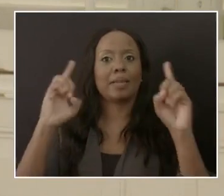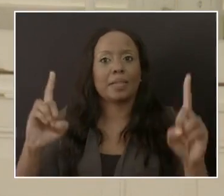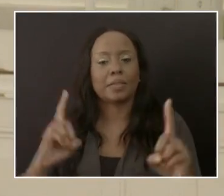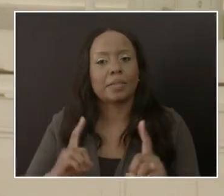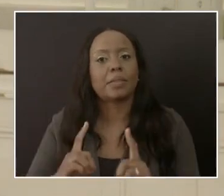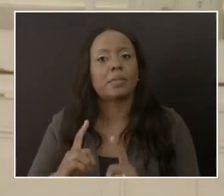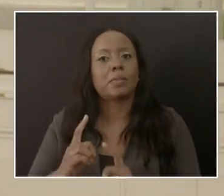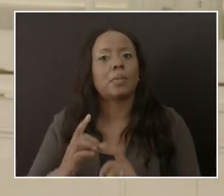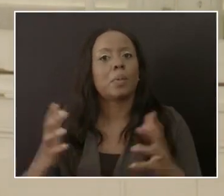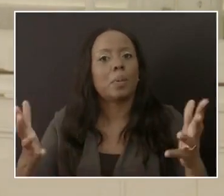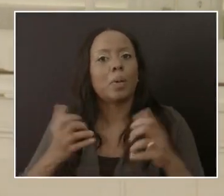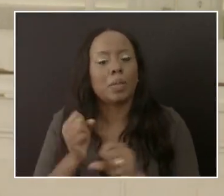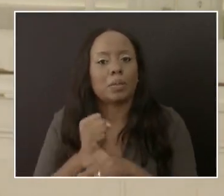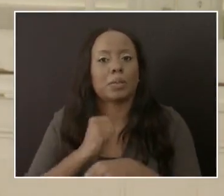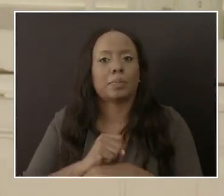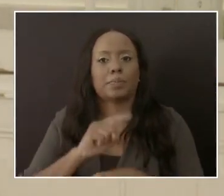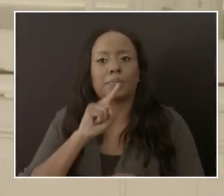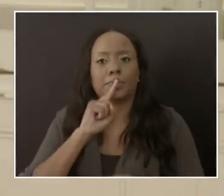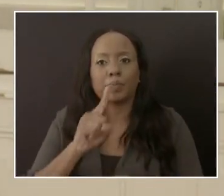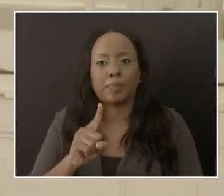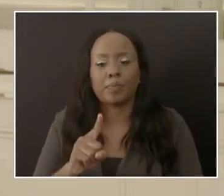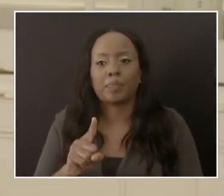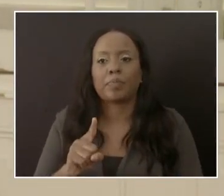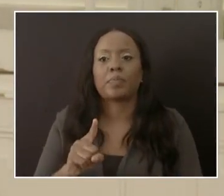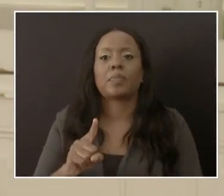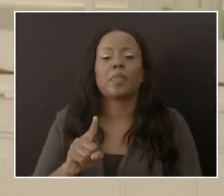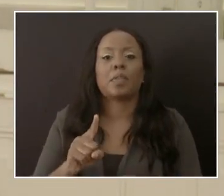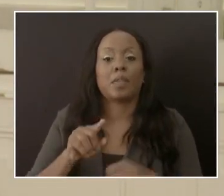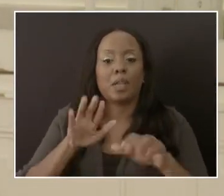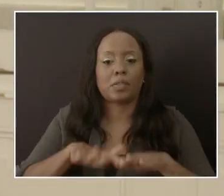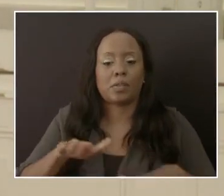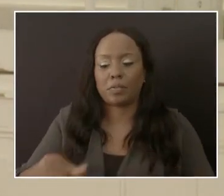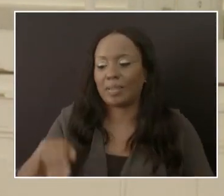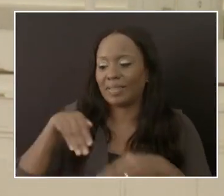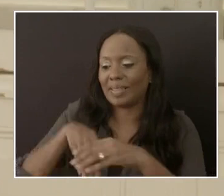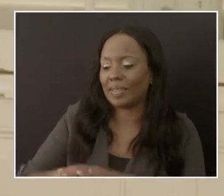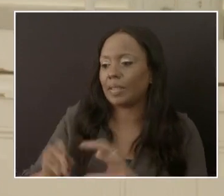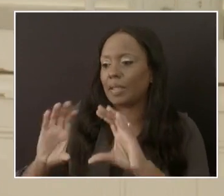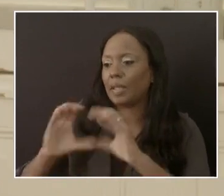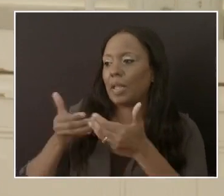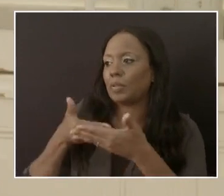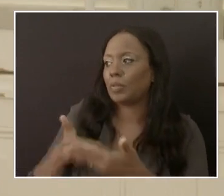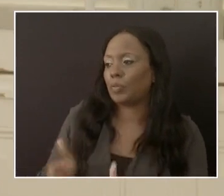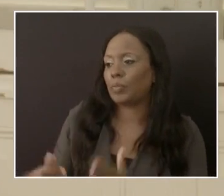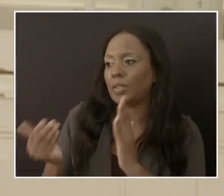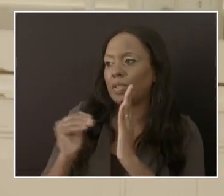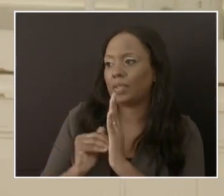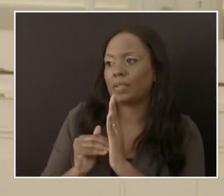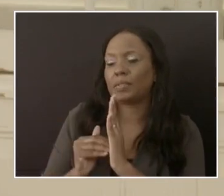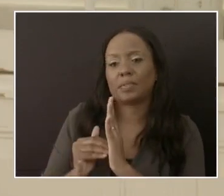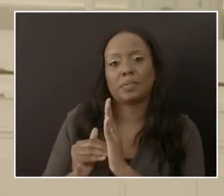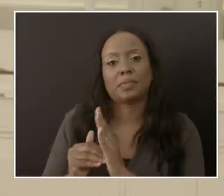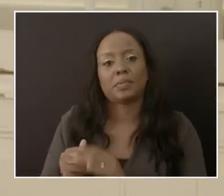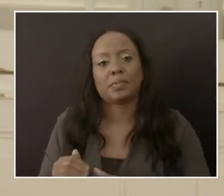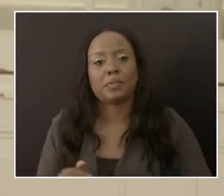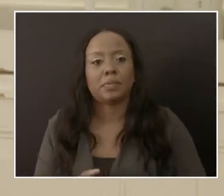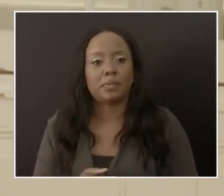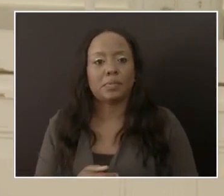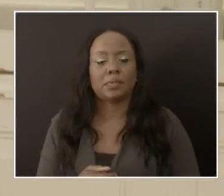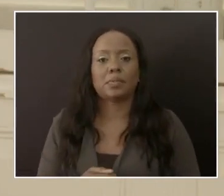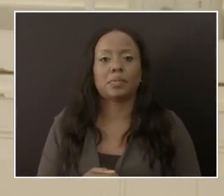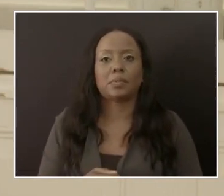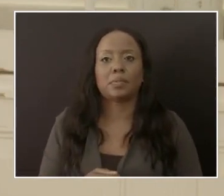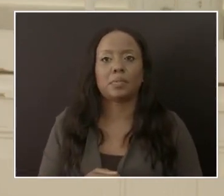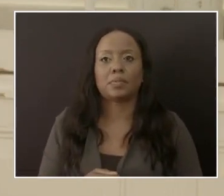stage there is return to face-to-face classes in Barbados. They continue to work with the